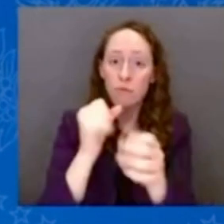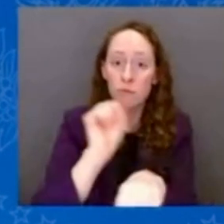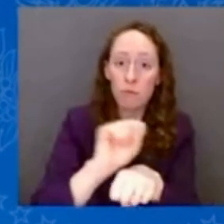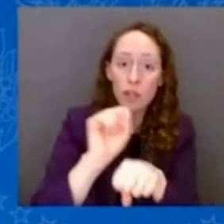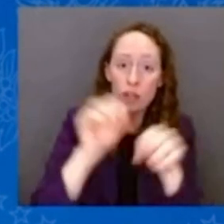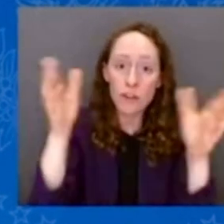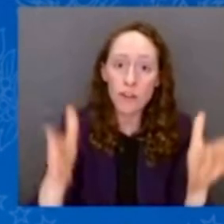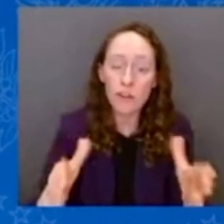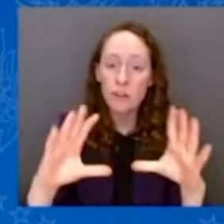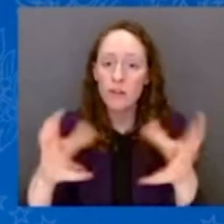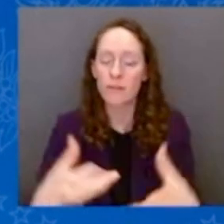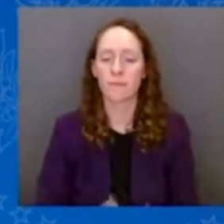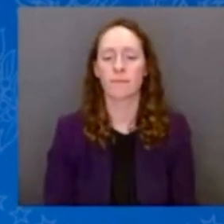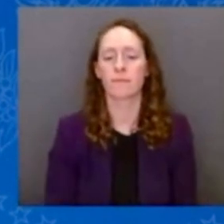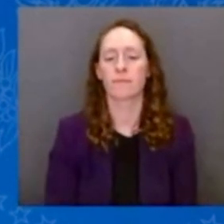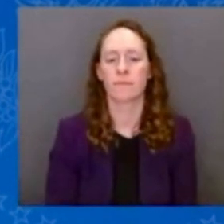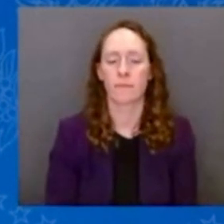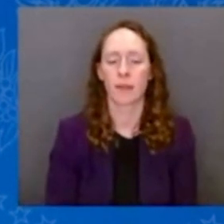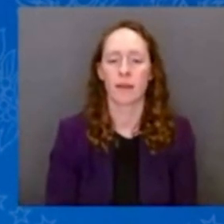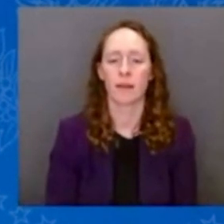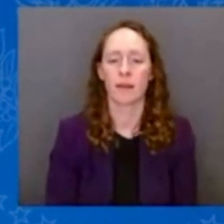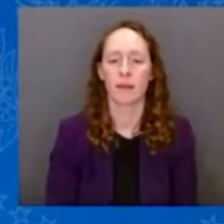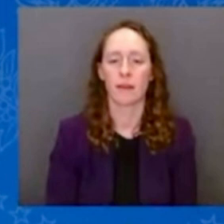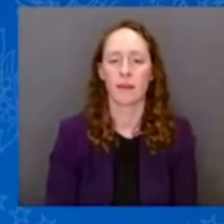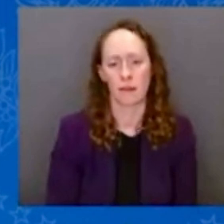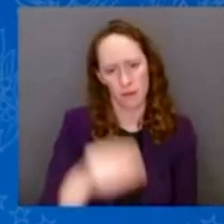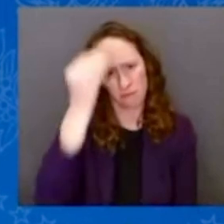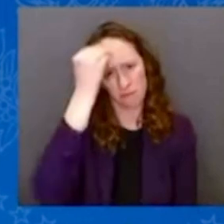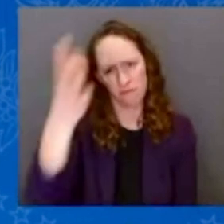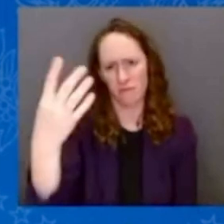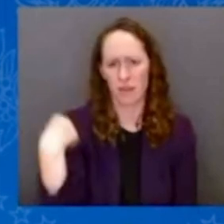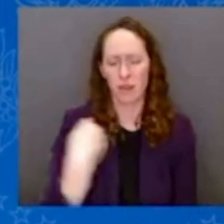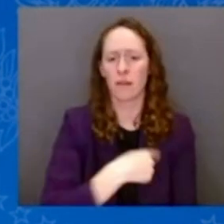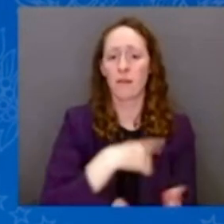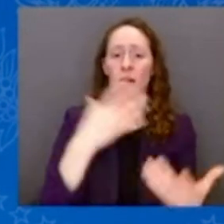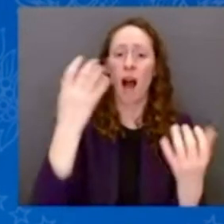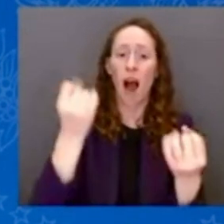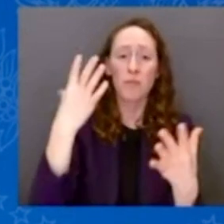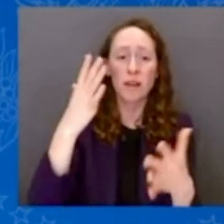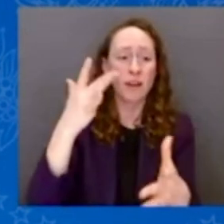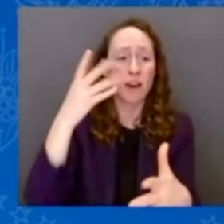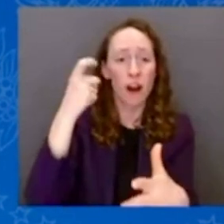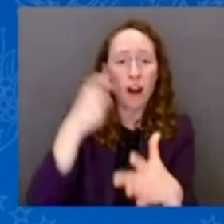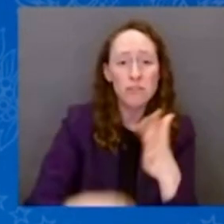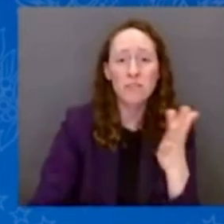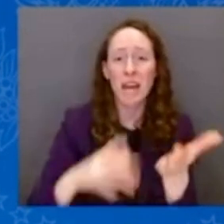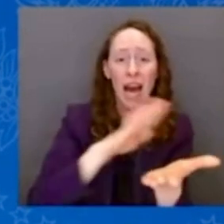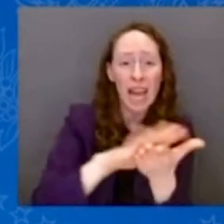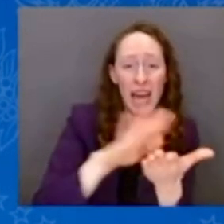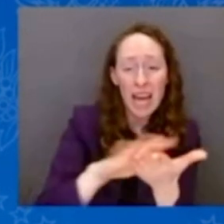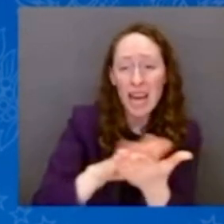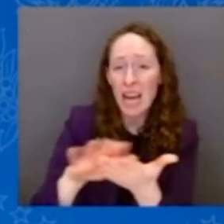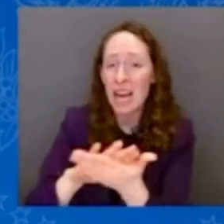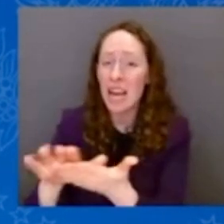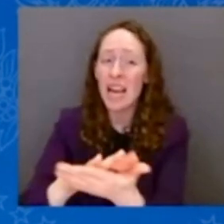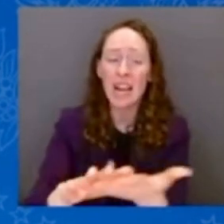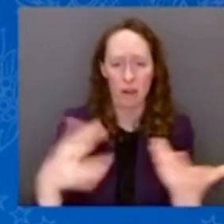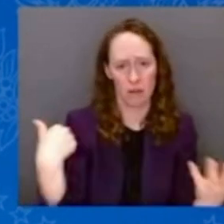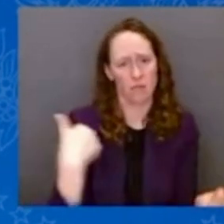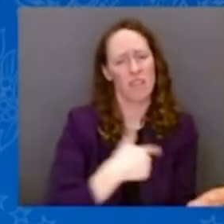percent of that cost. We're also authorizing cash grants for people who lost their homes, whether they own or rent,